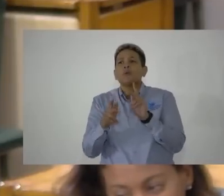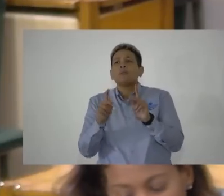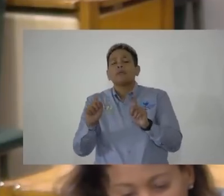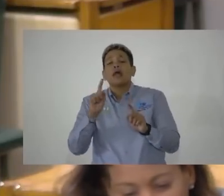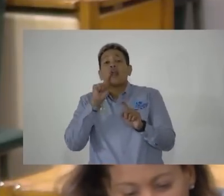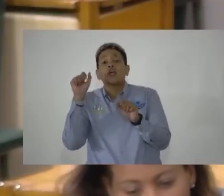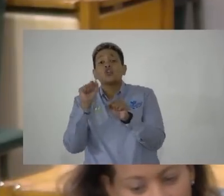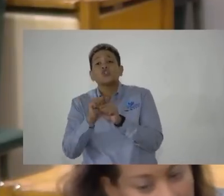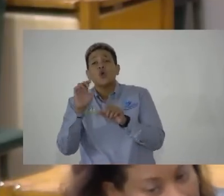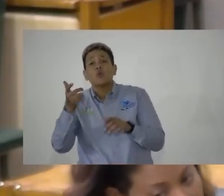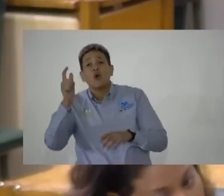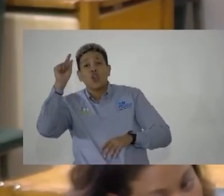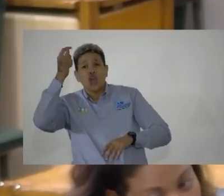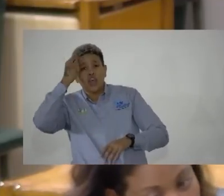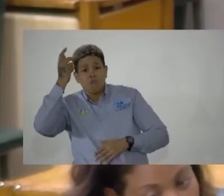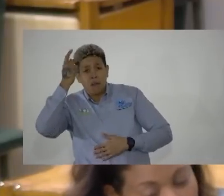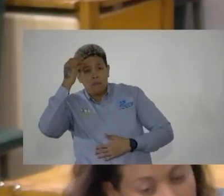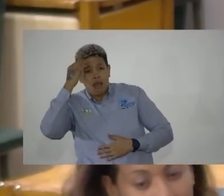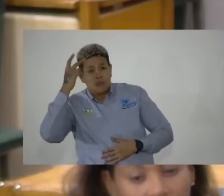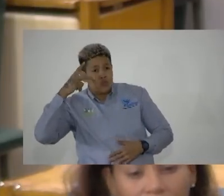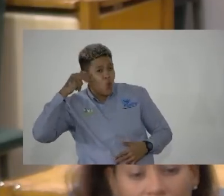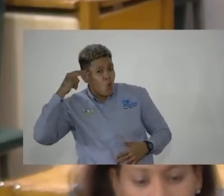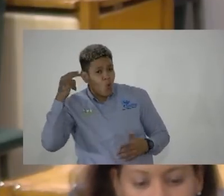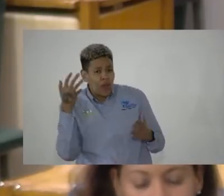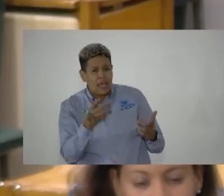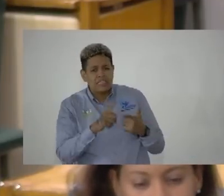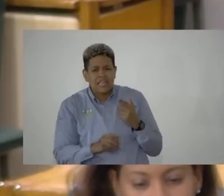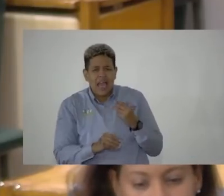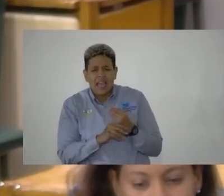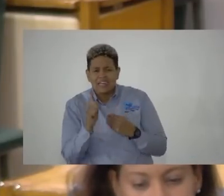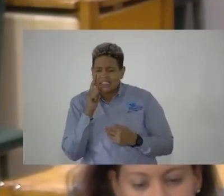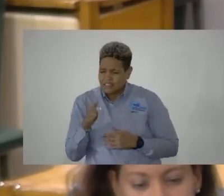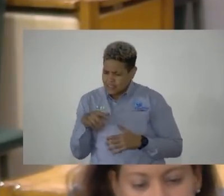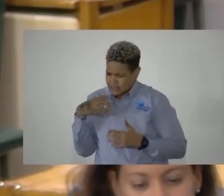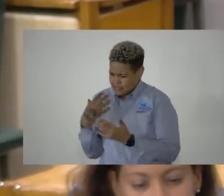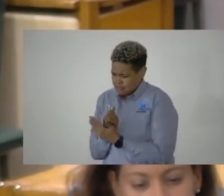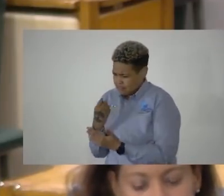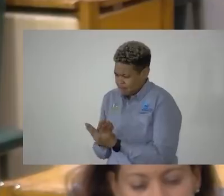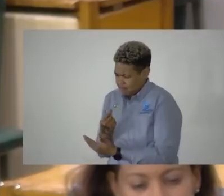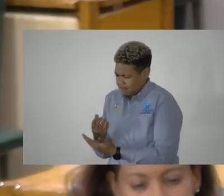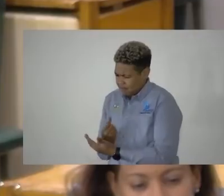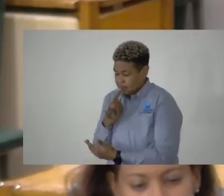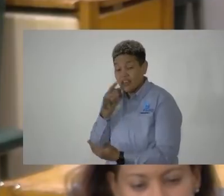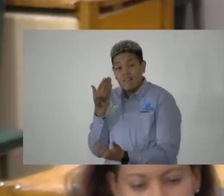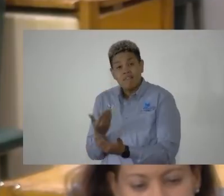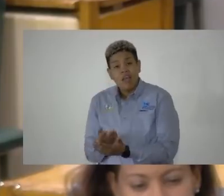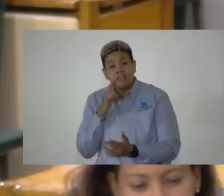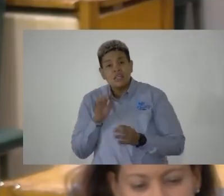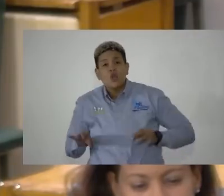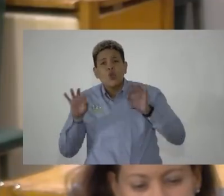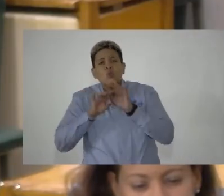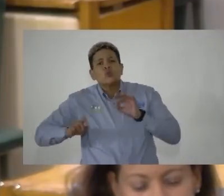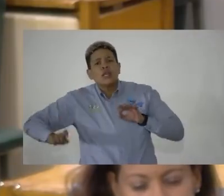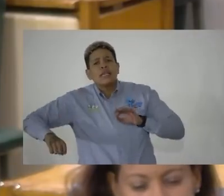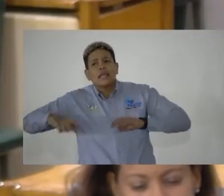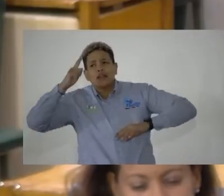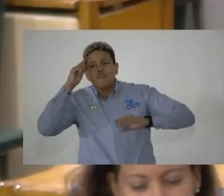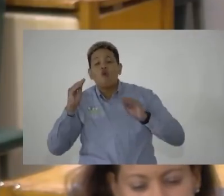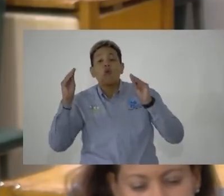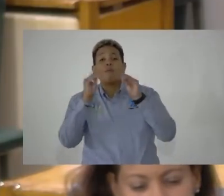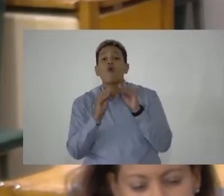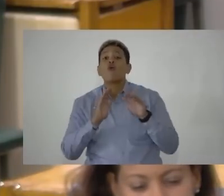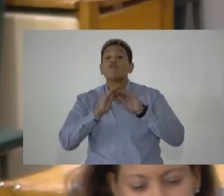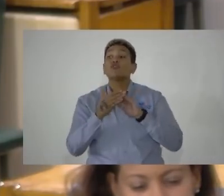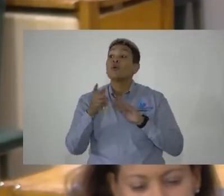that the government of Prime Minister Andrew Wholeness is seized of the fact that there is a crucial need for more of the